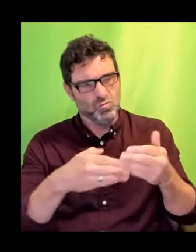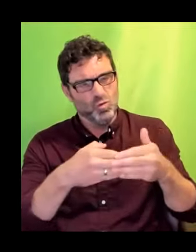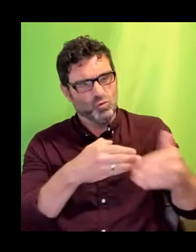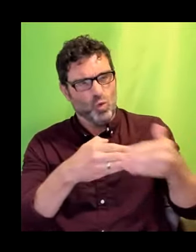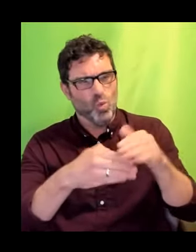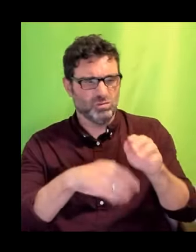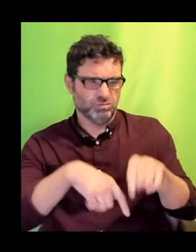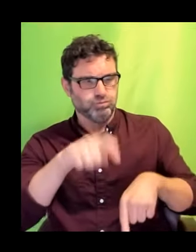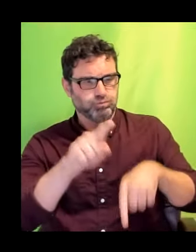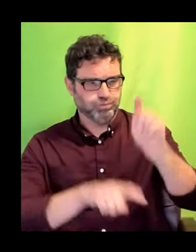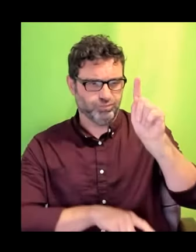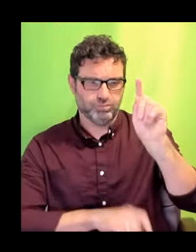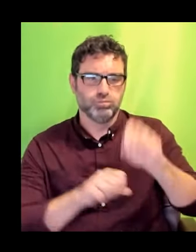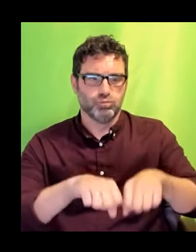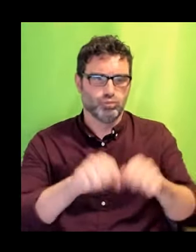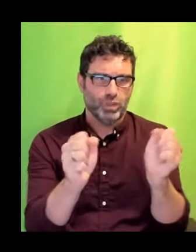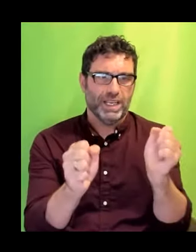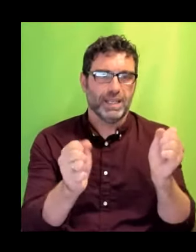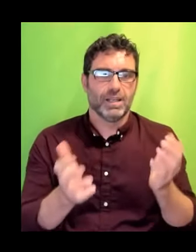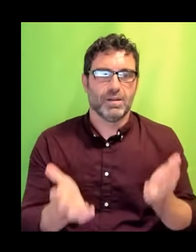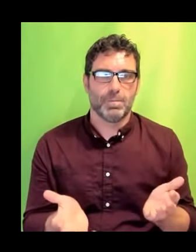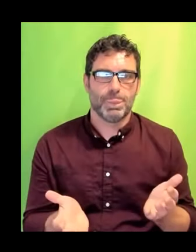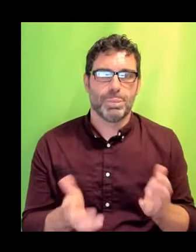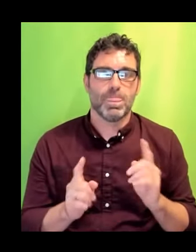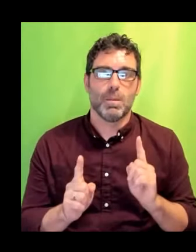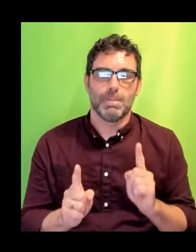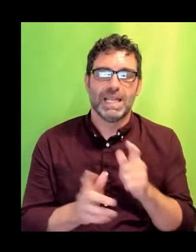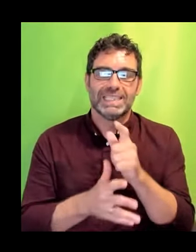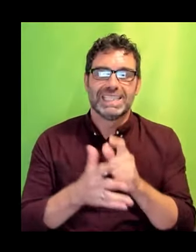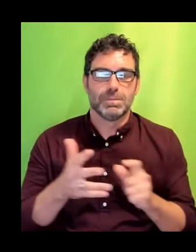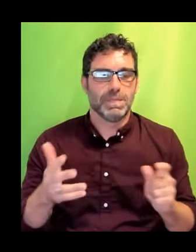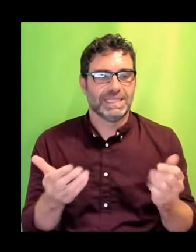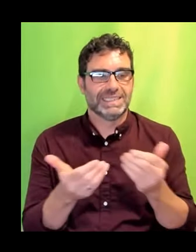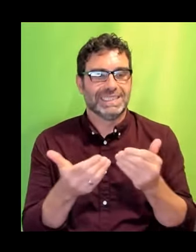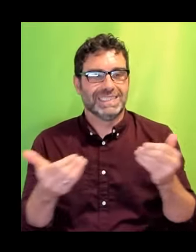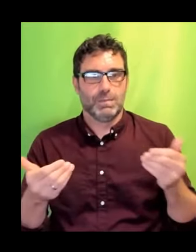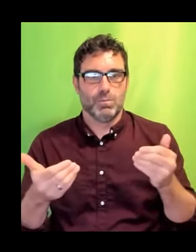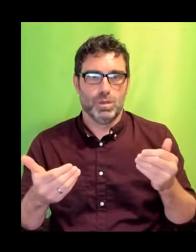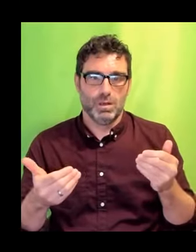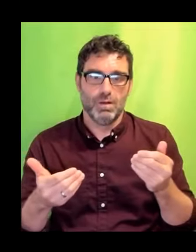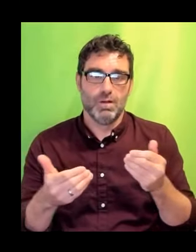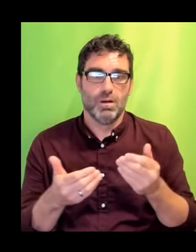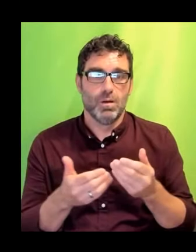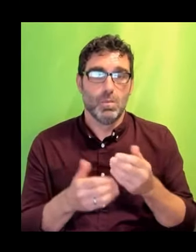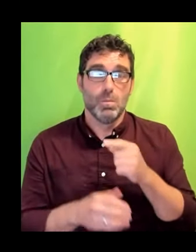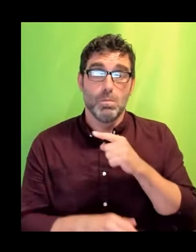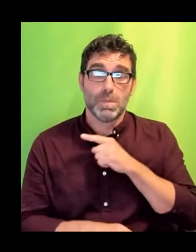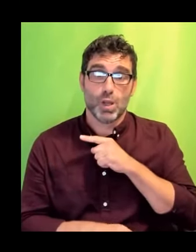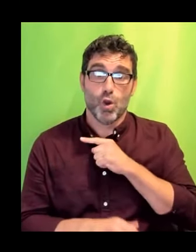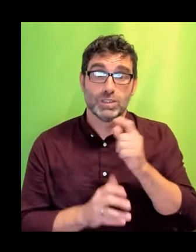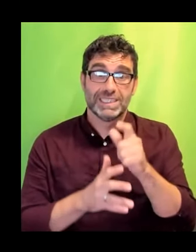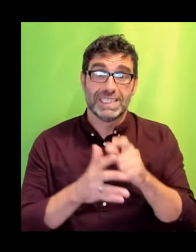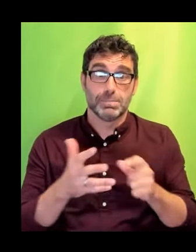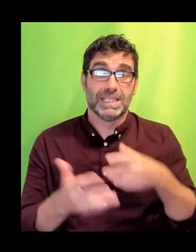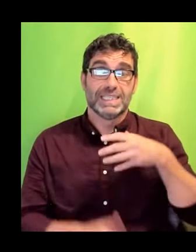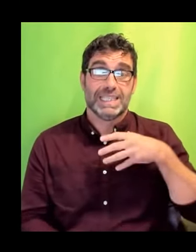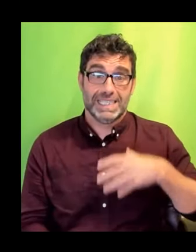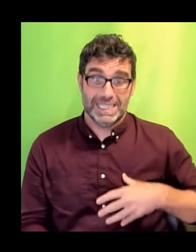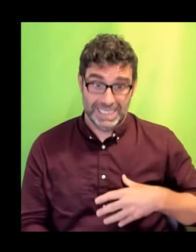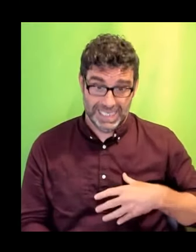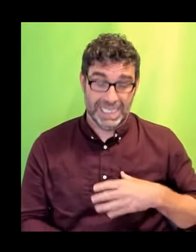But the thing that sets disability apart from everything else and the final thing that needs to change is that disability needs the buildings to be different.